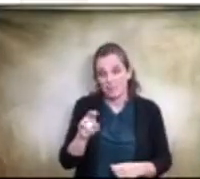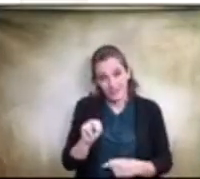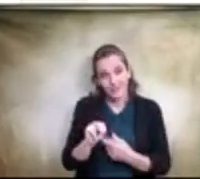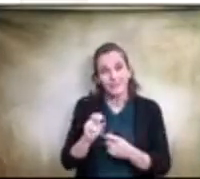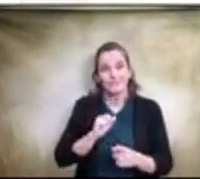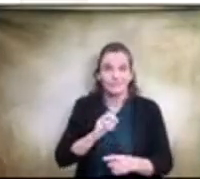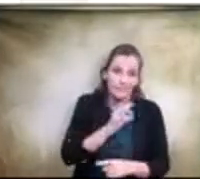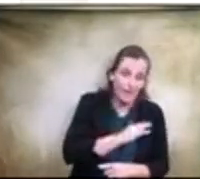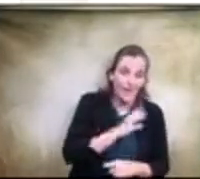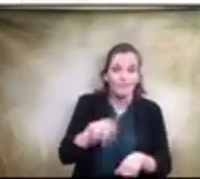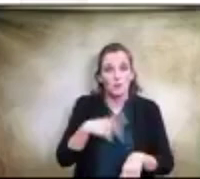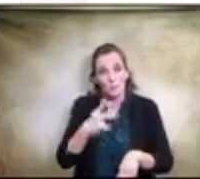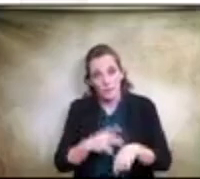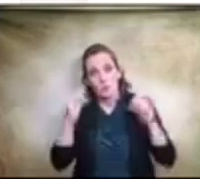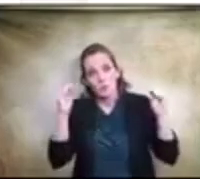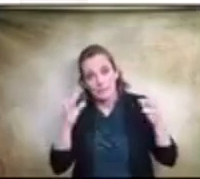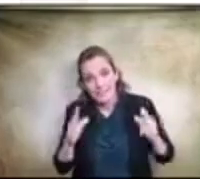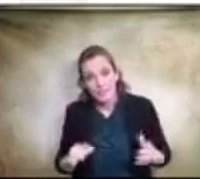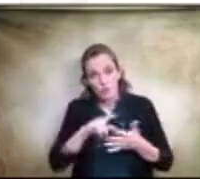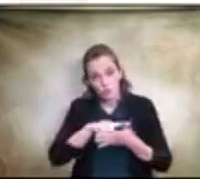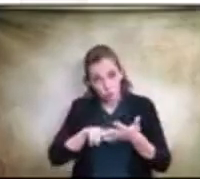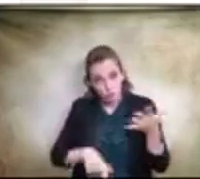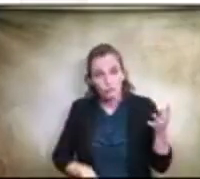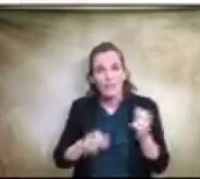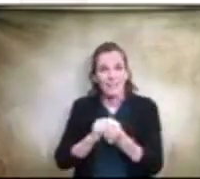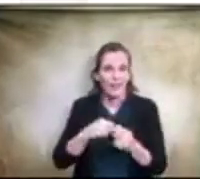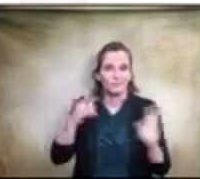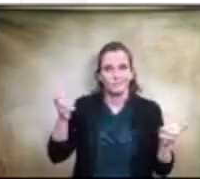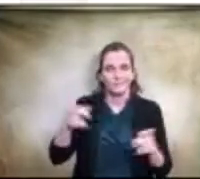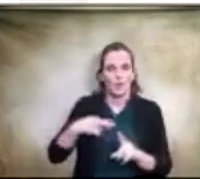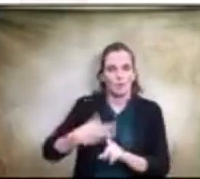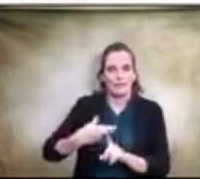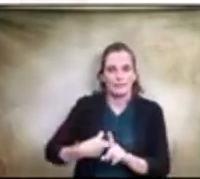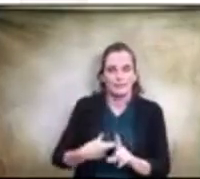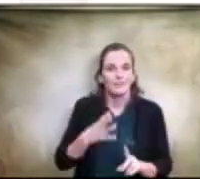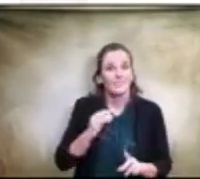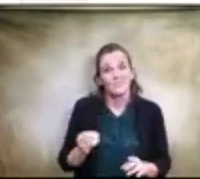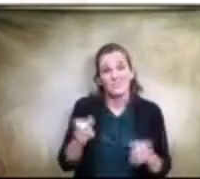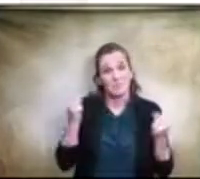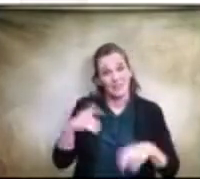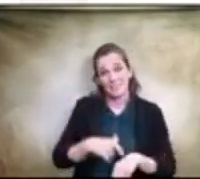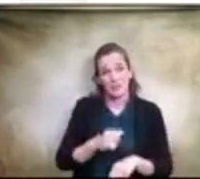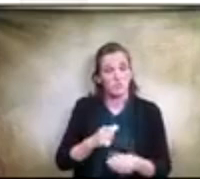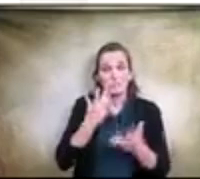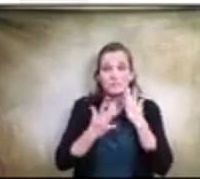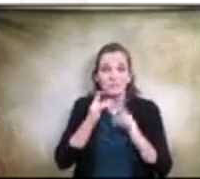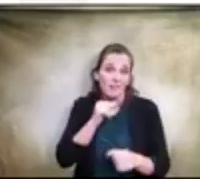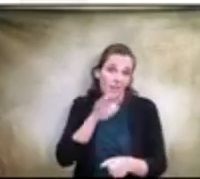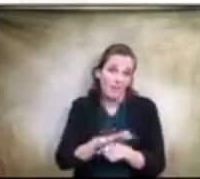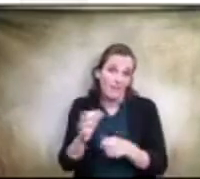you name it and in many cases uh we just don't have enough vehicles to be able to support